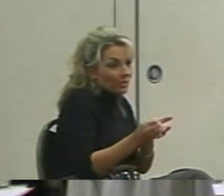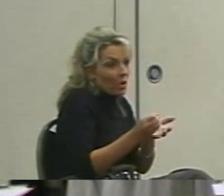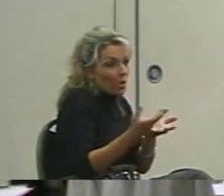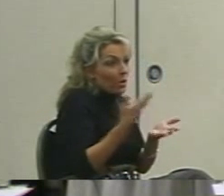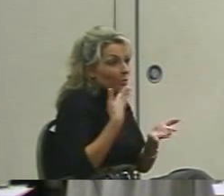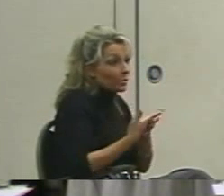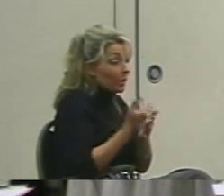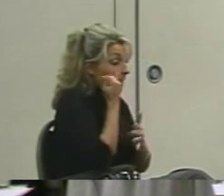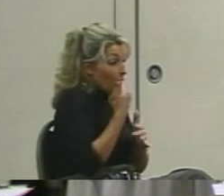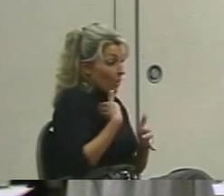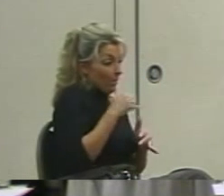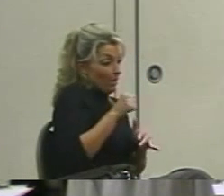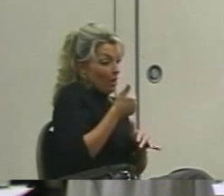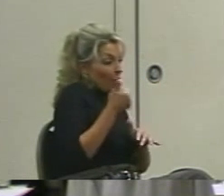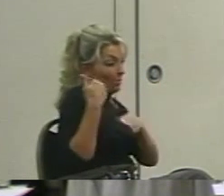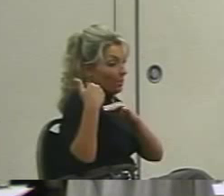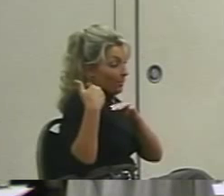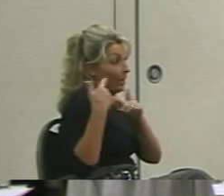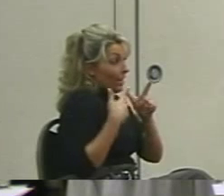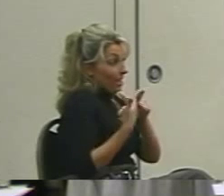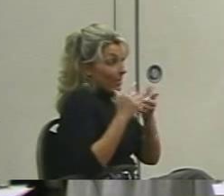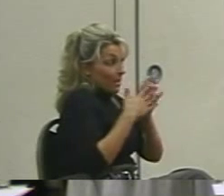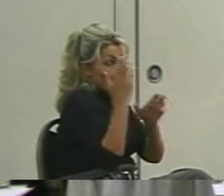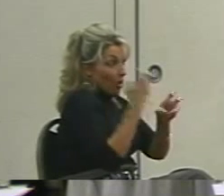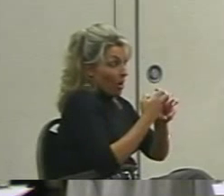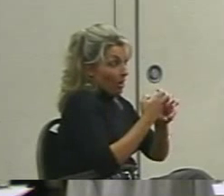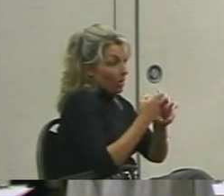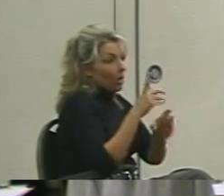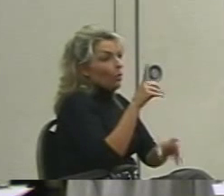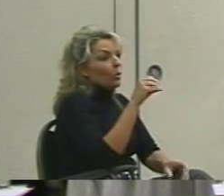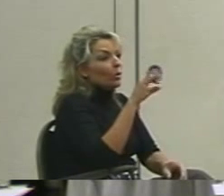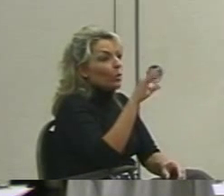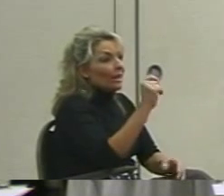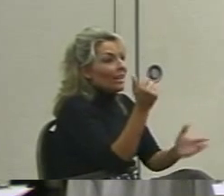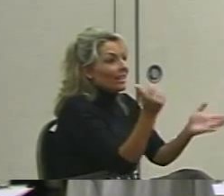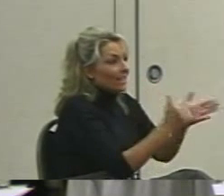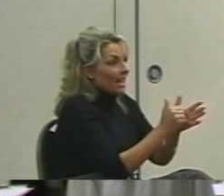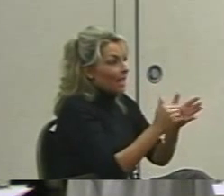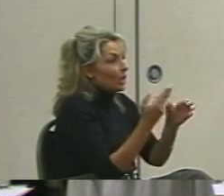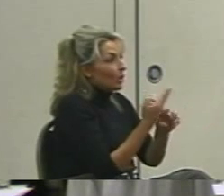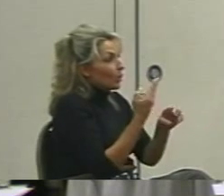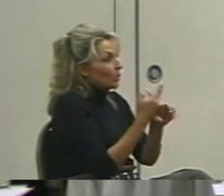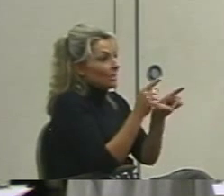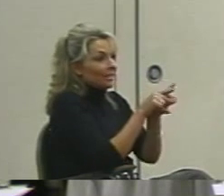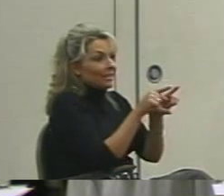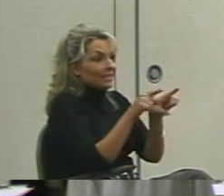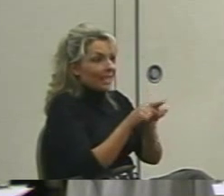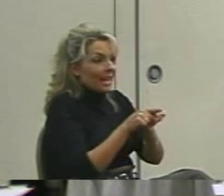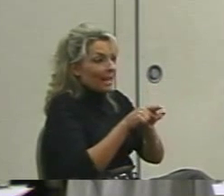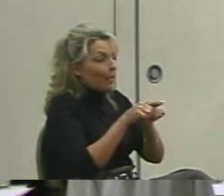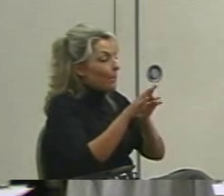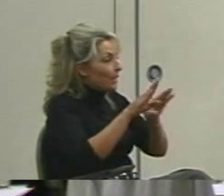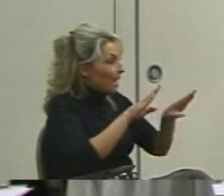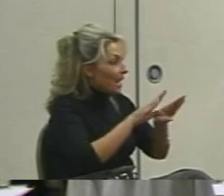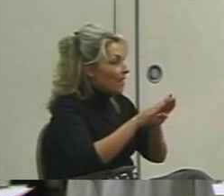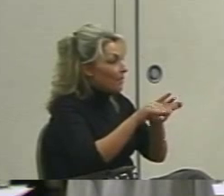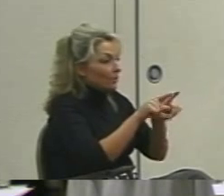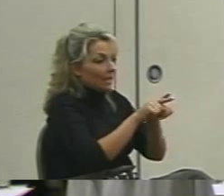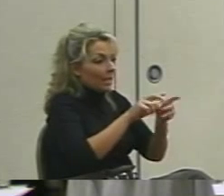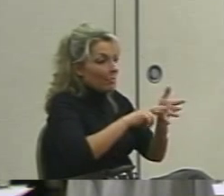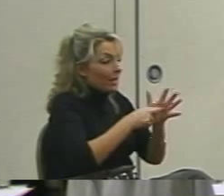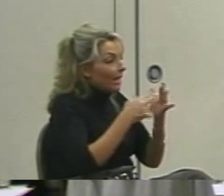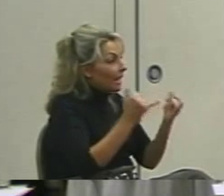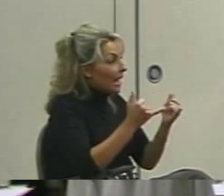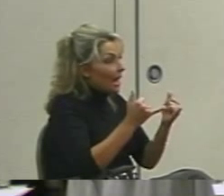this gets hard. Let's do it again. I want you to use your same behavior, same definition. This time,